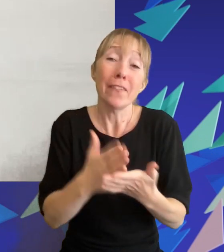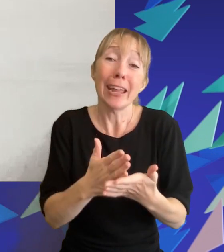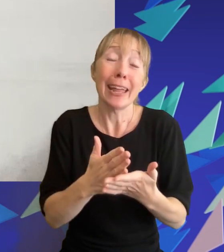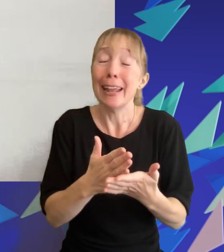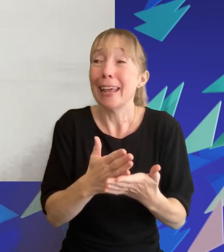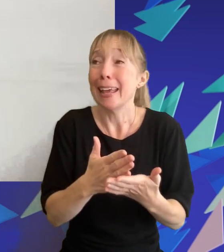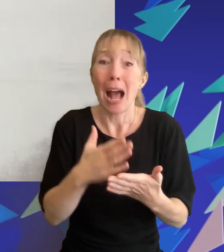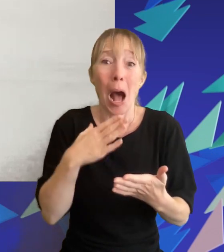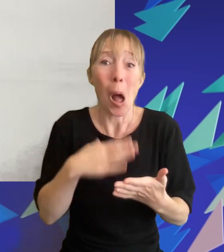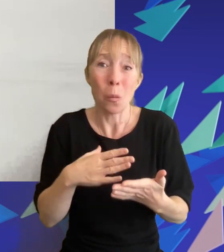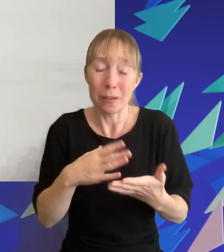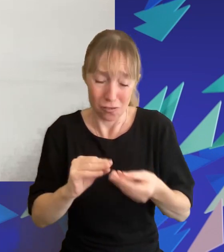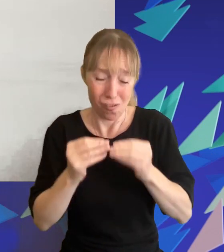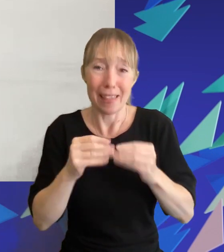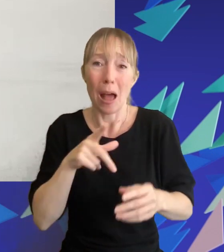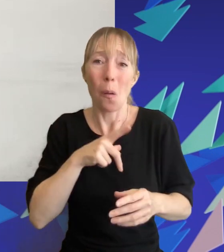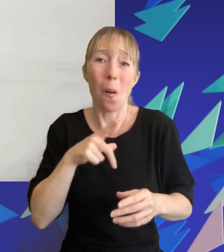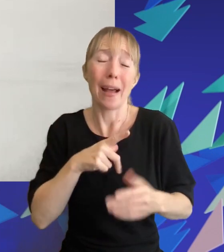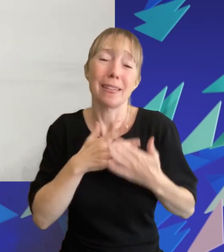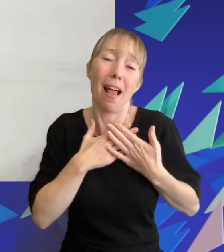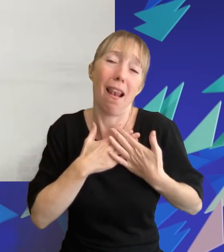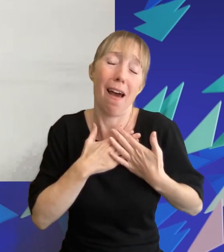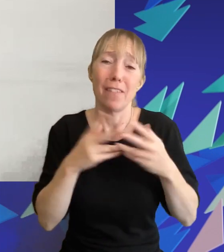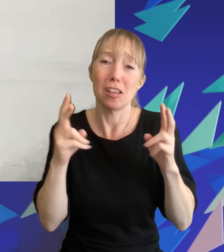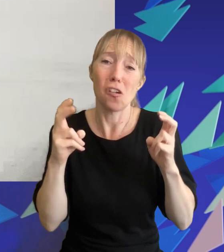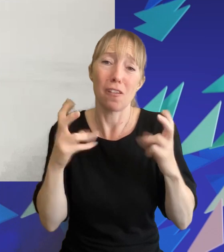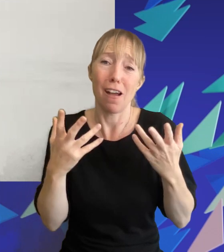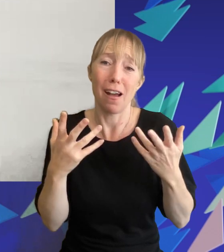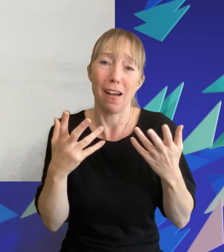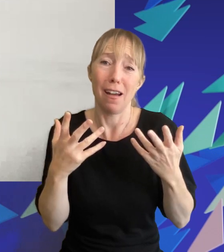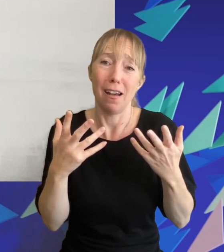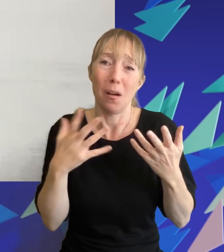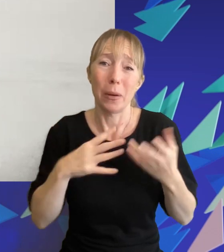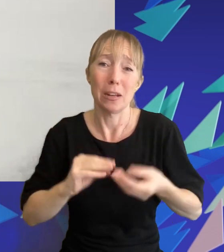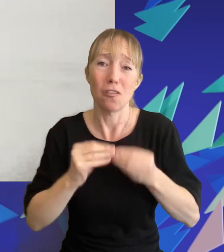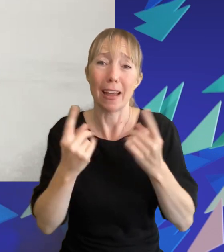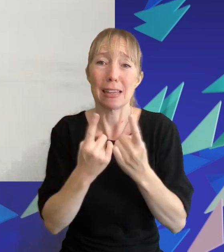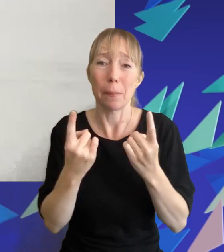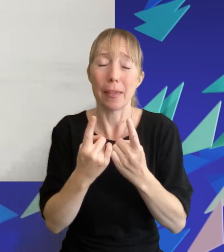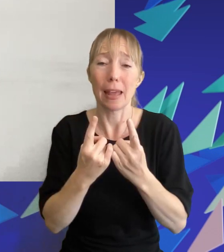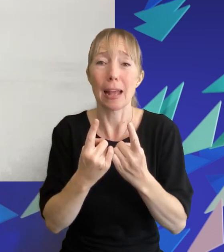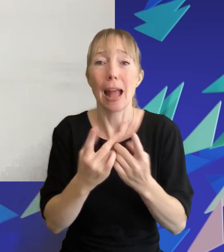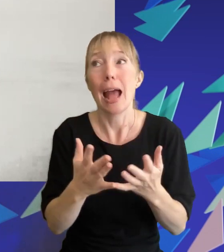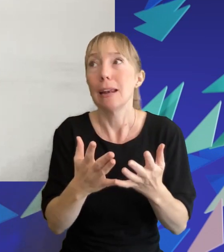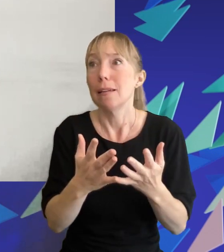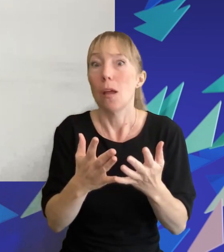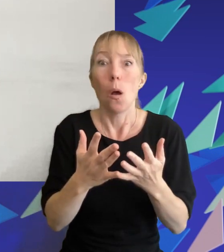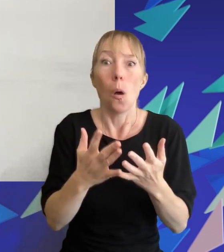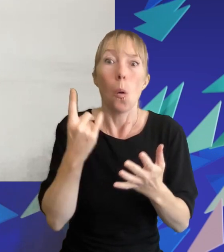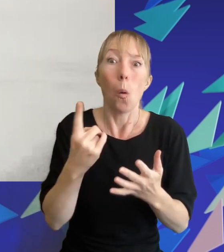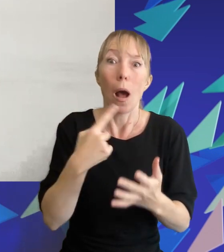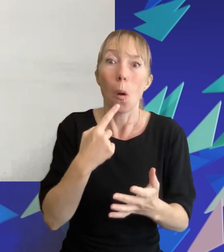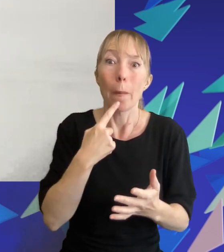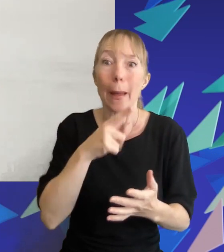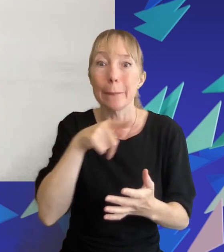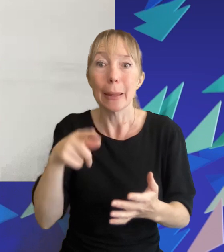just loving the genre and wanting to create something and one of the biggest uh comments that i always got was people